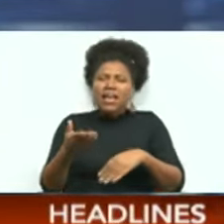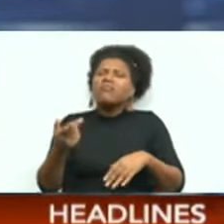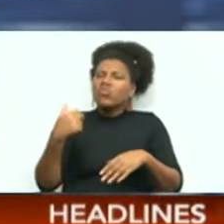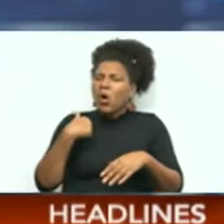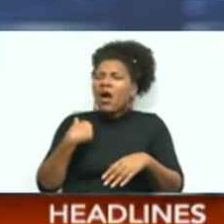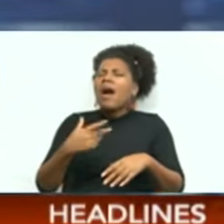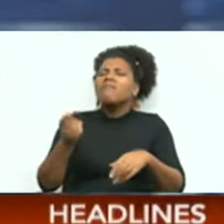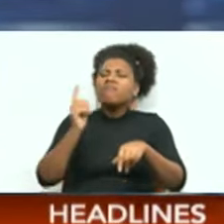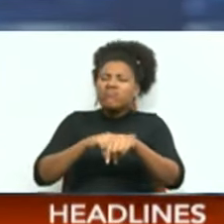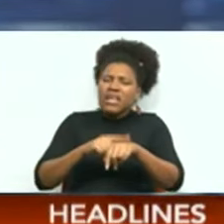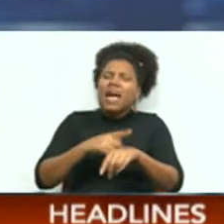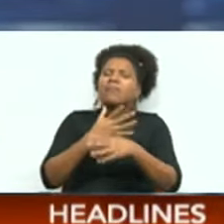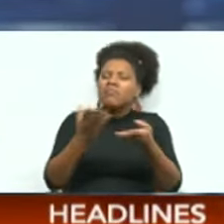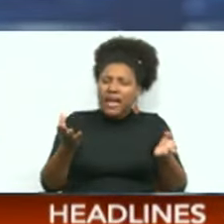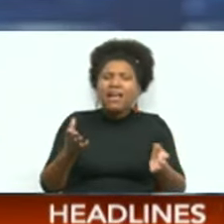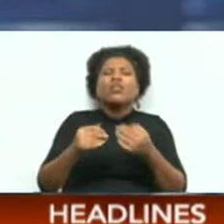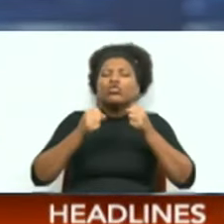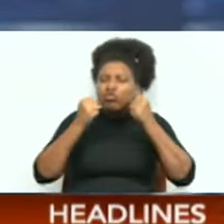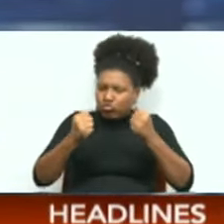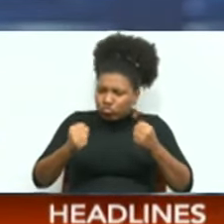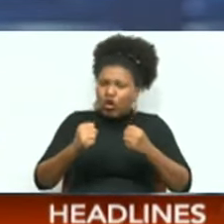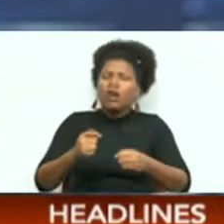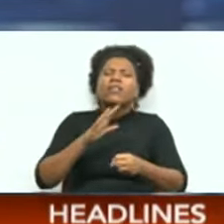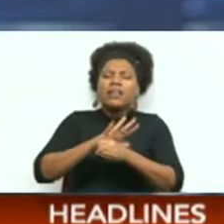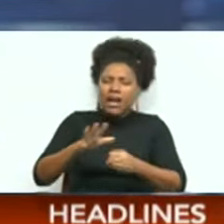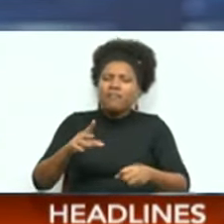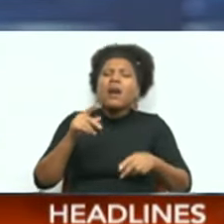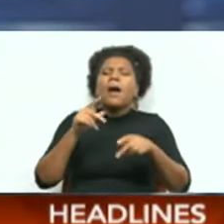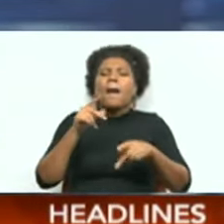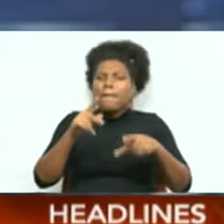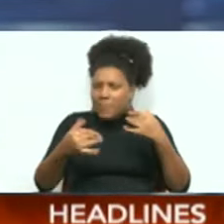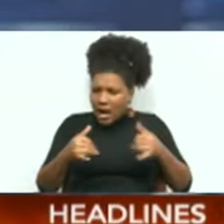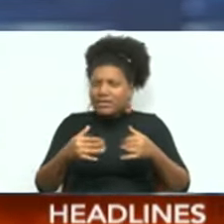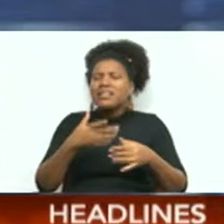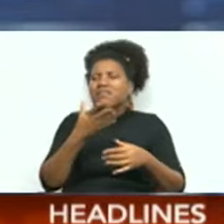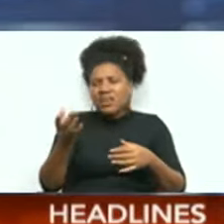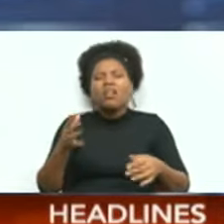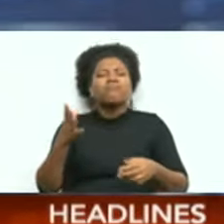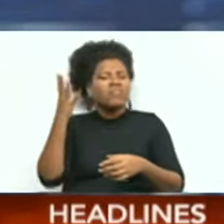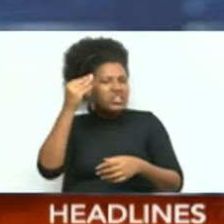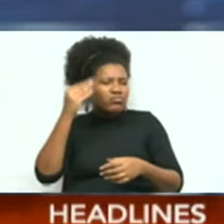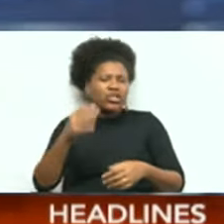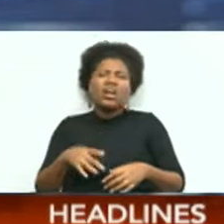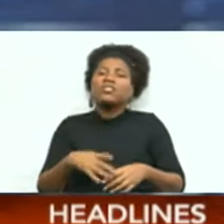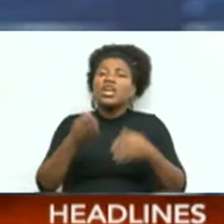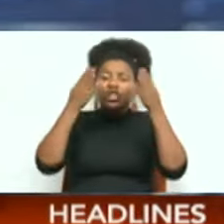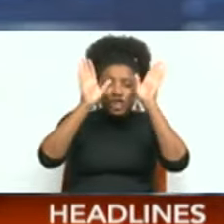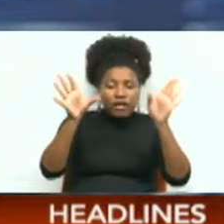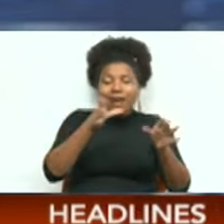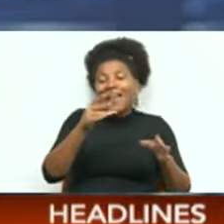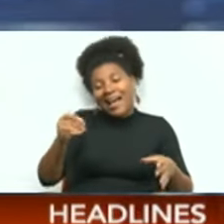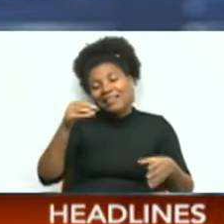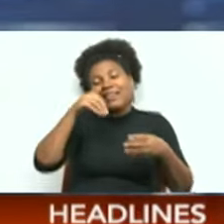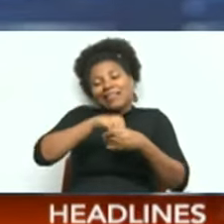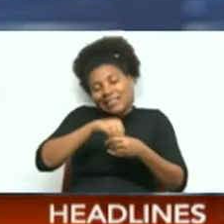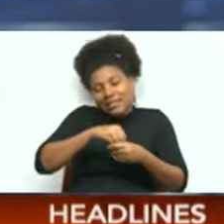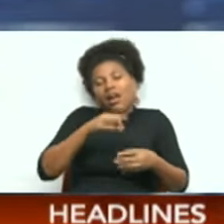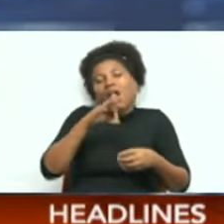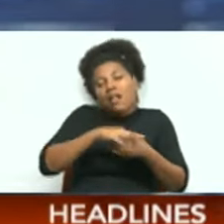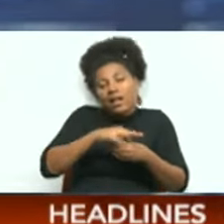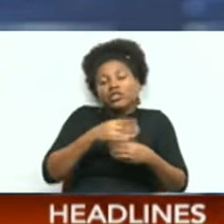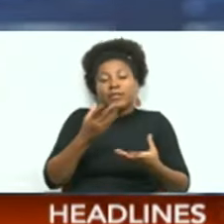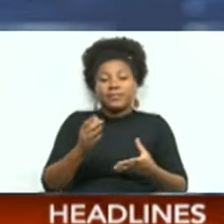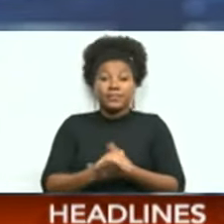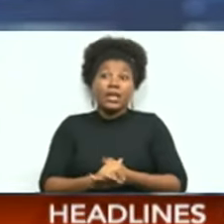seen as a resilient enough party to survive both an internal election and a general election. Meanwhile, the general election bell